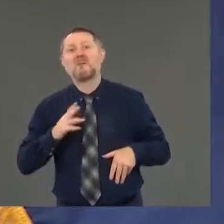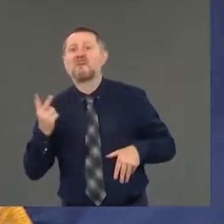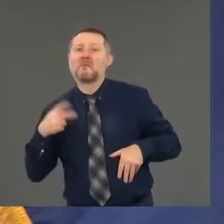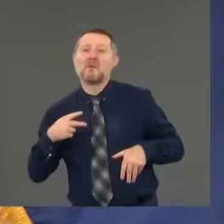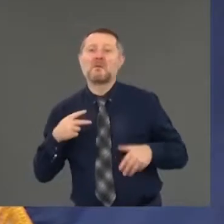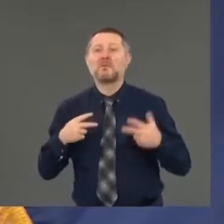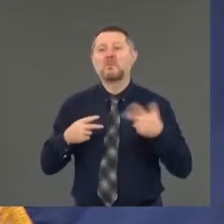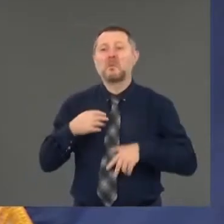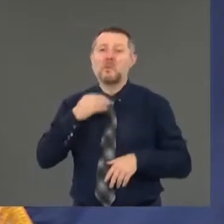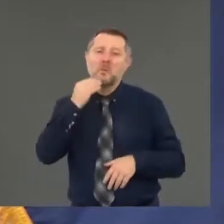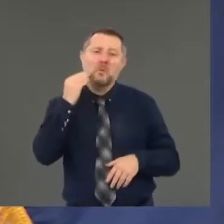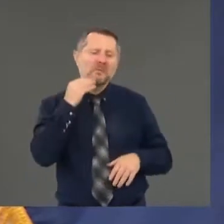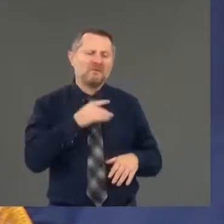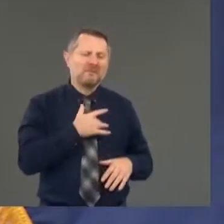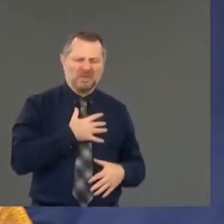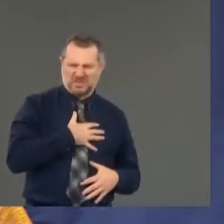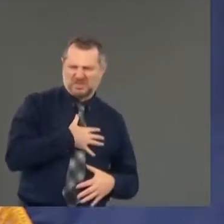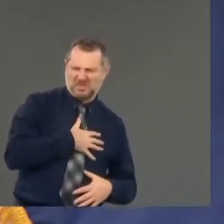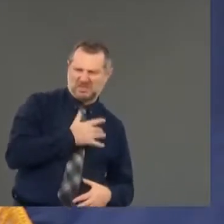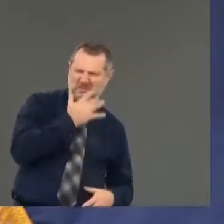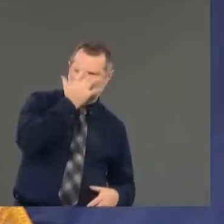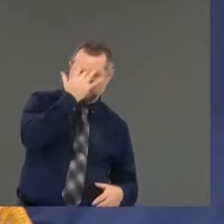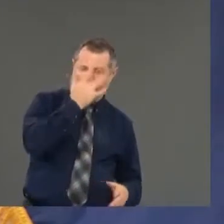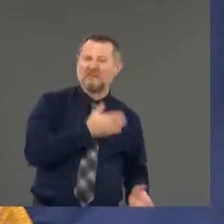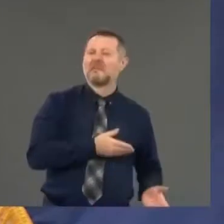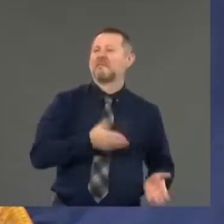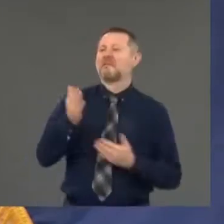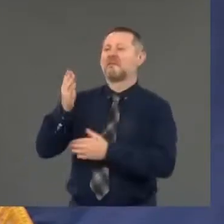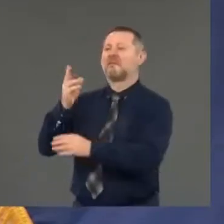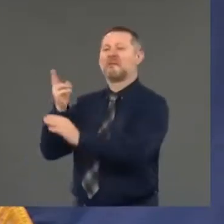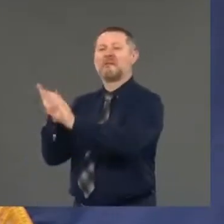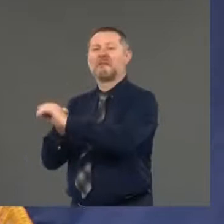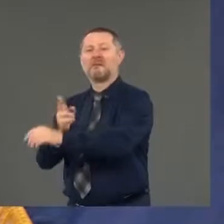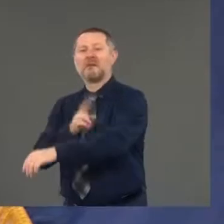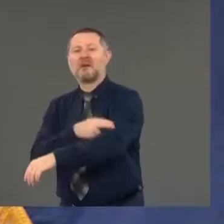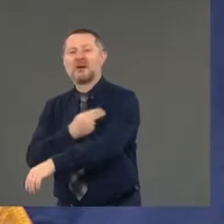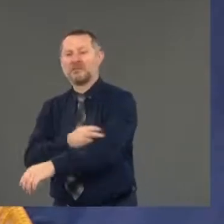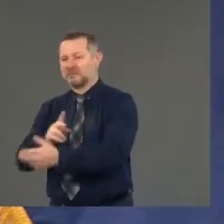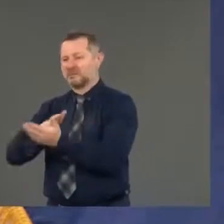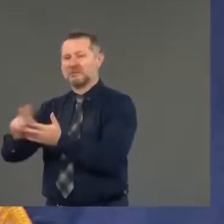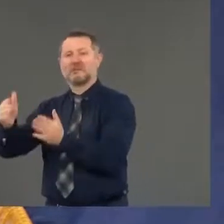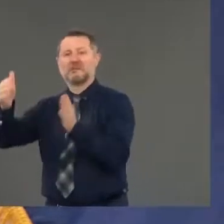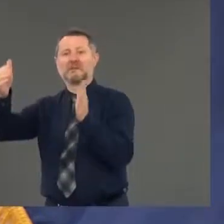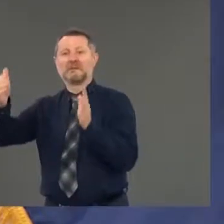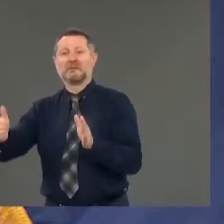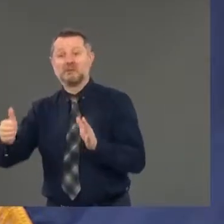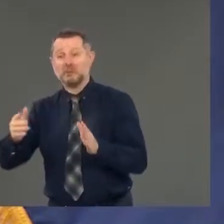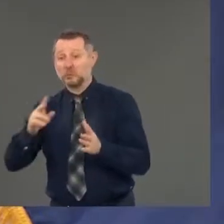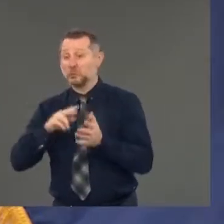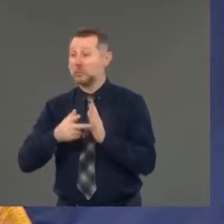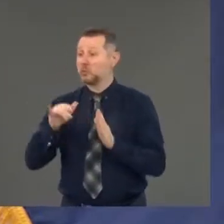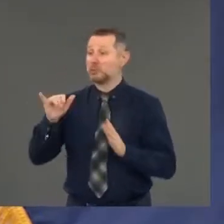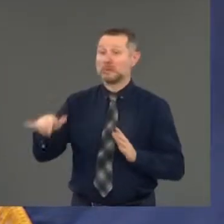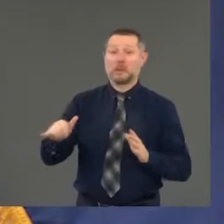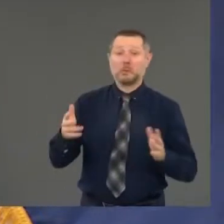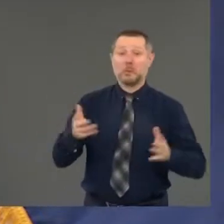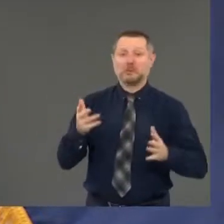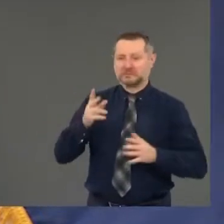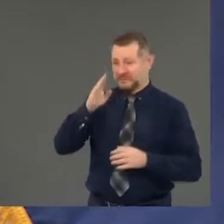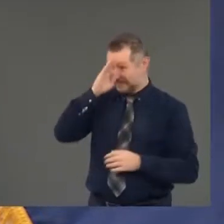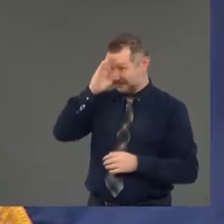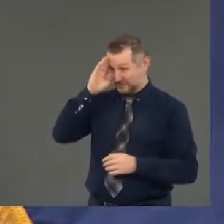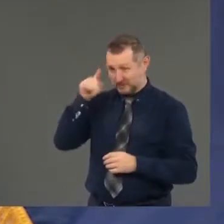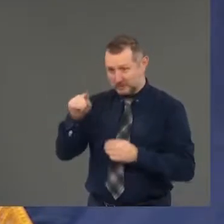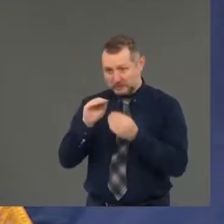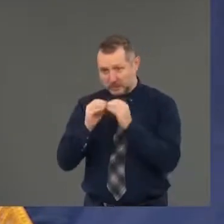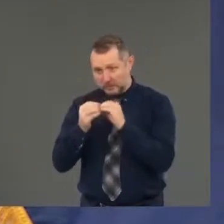know what is the fallback safety net. You know that hospitalization number. You see that go up. But